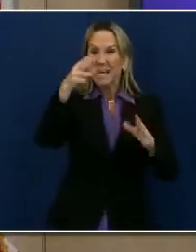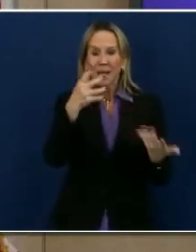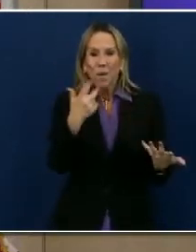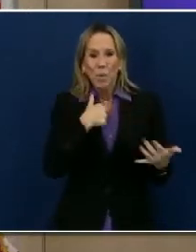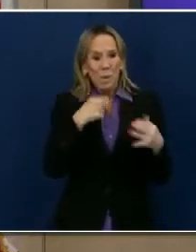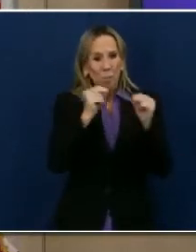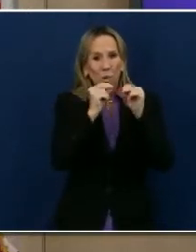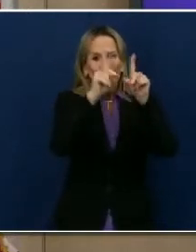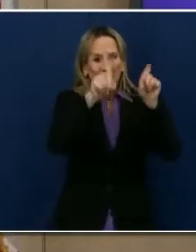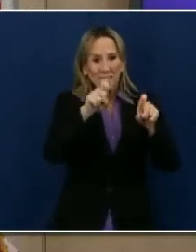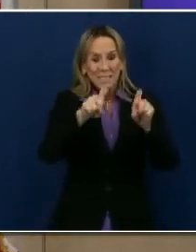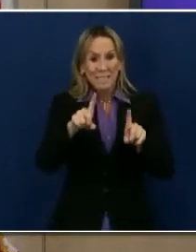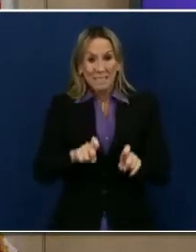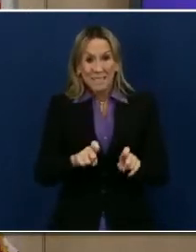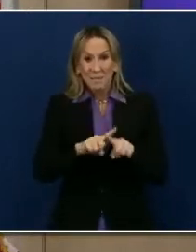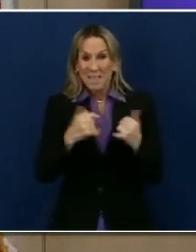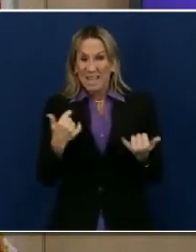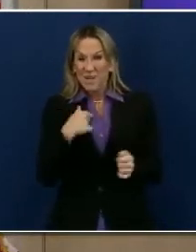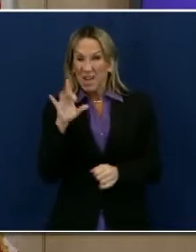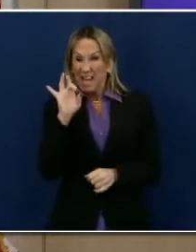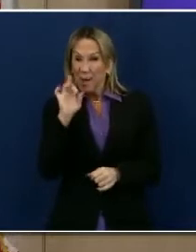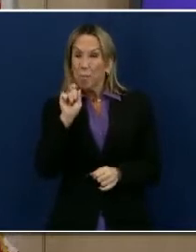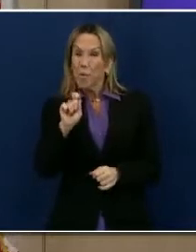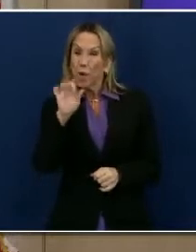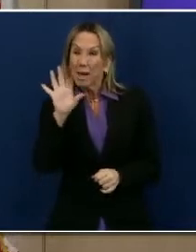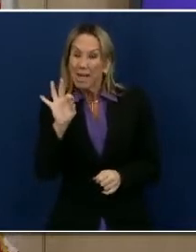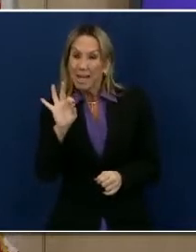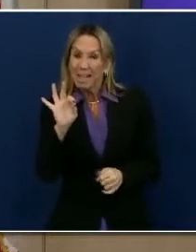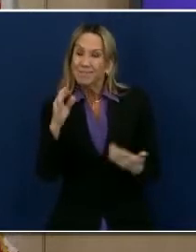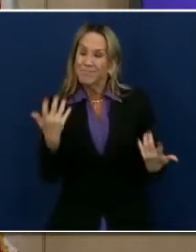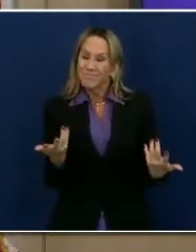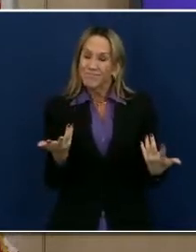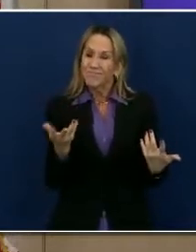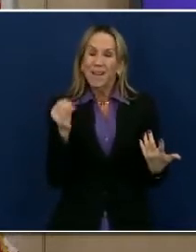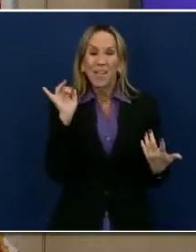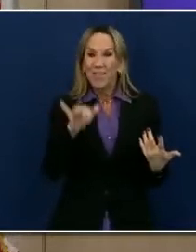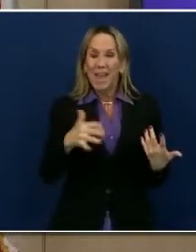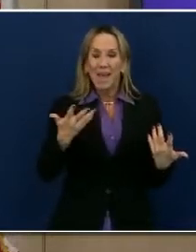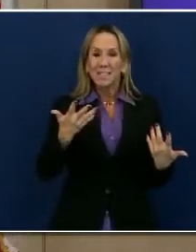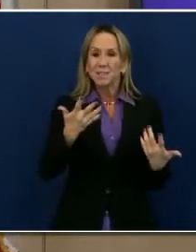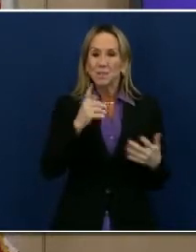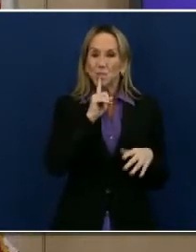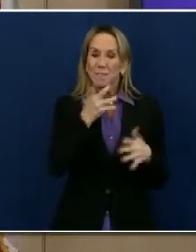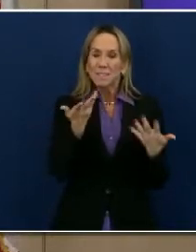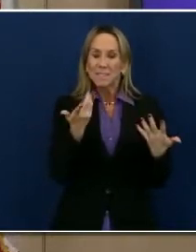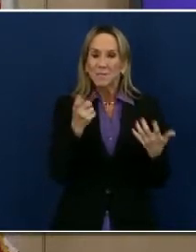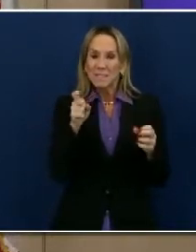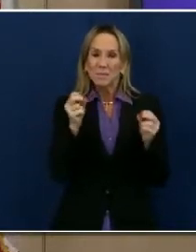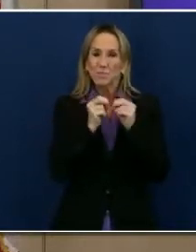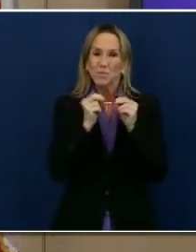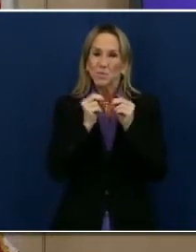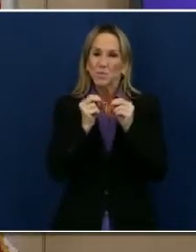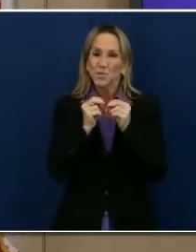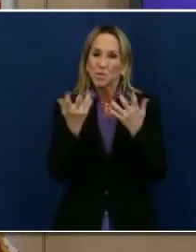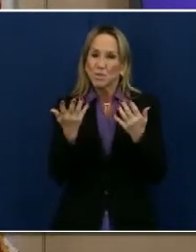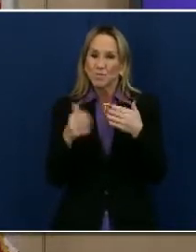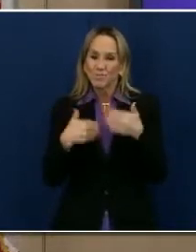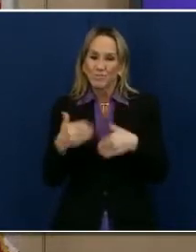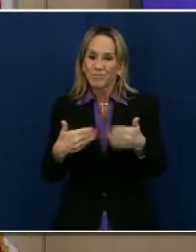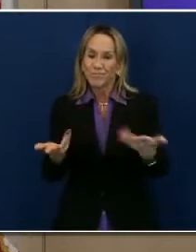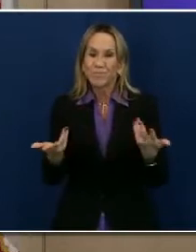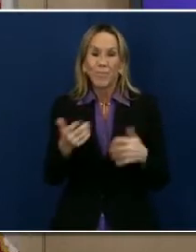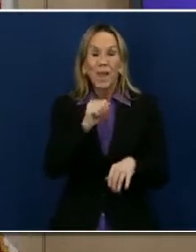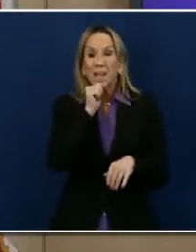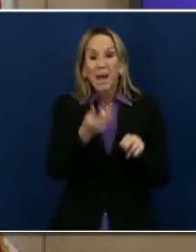only bringing us down to 8.9, which is far in excess of where we need to be. It's not just cases